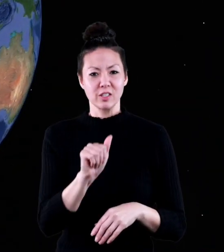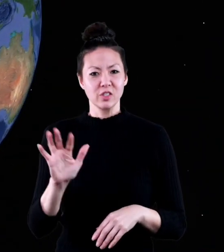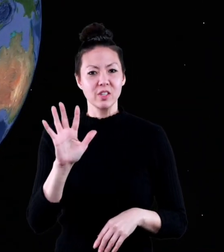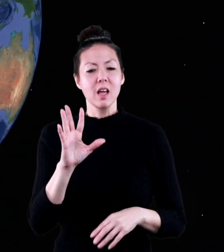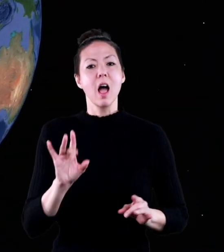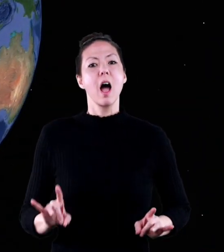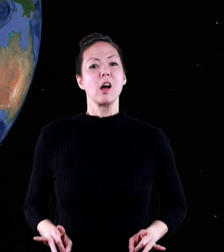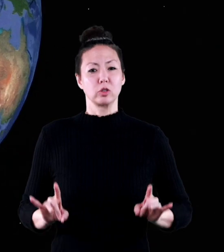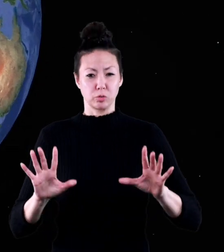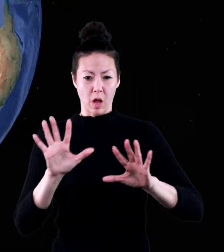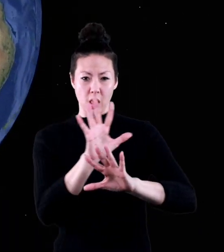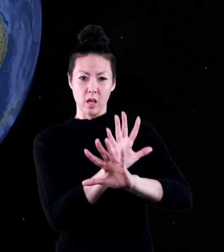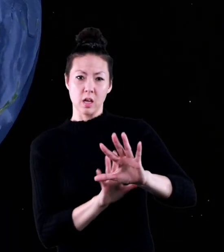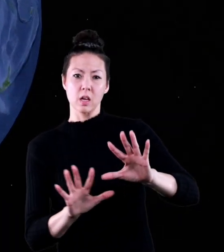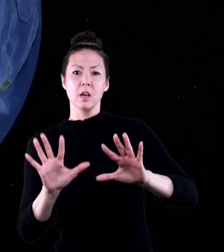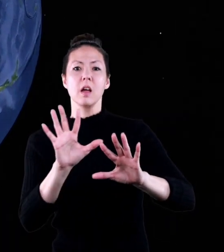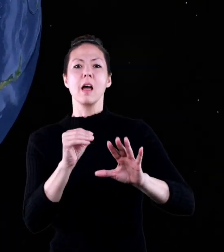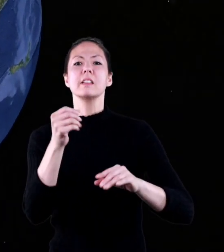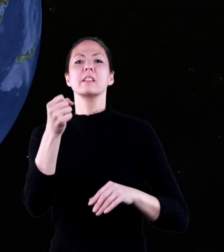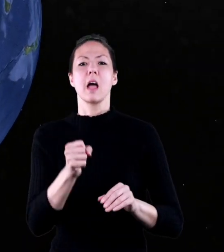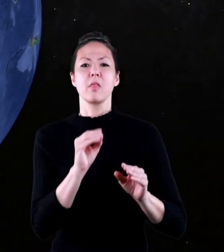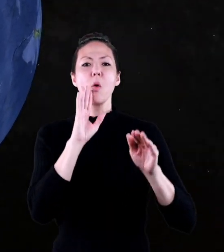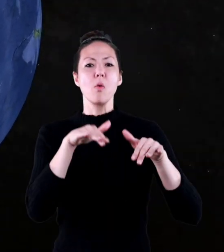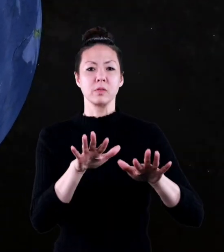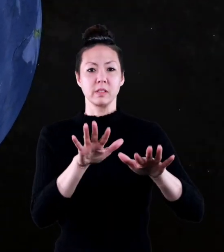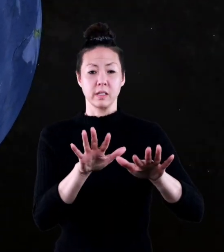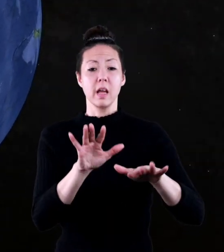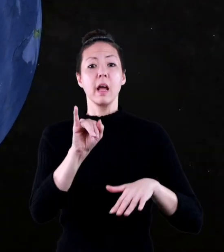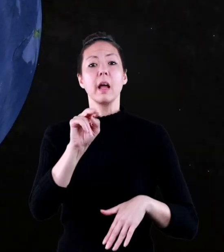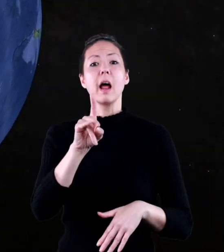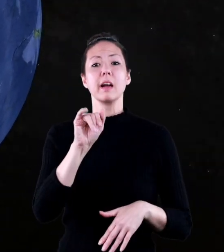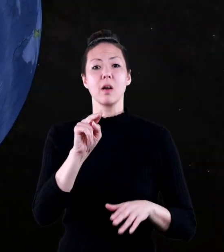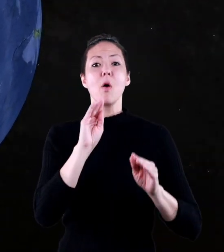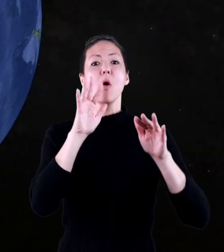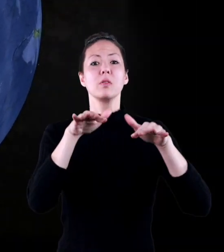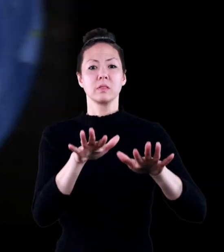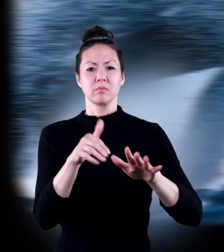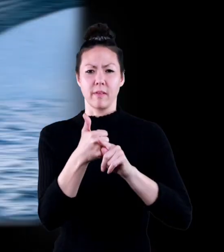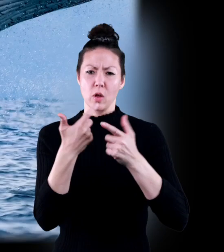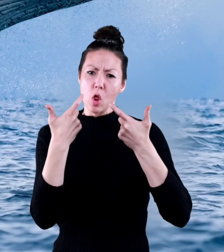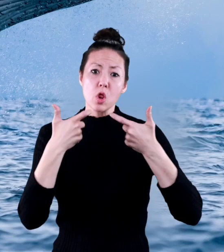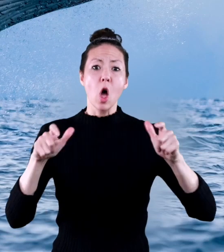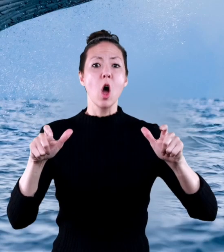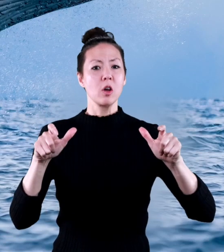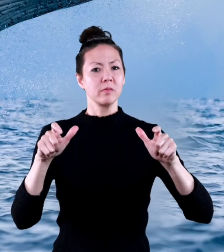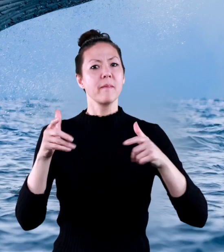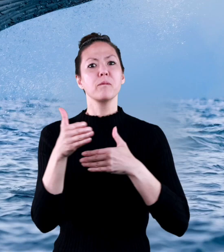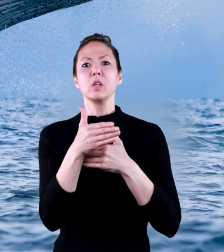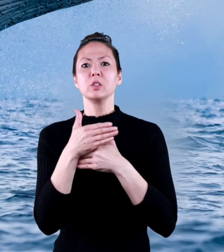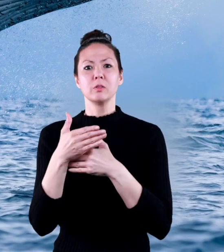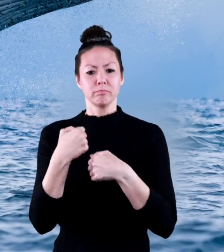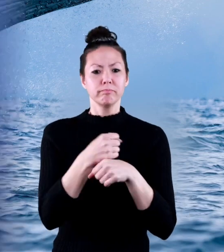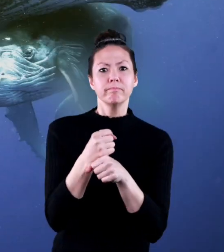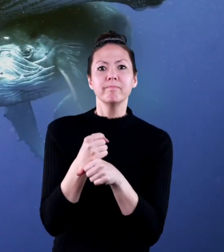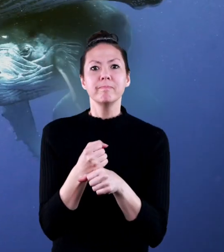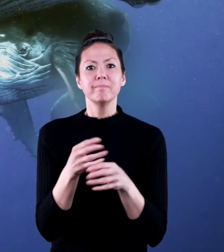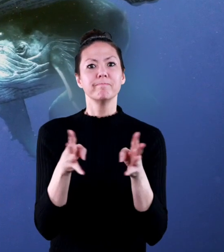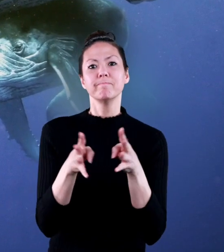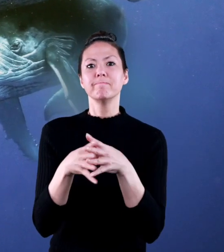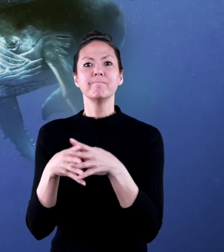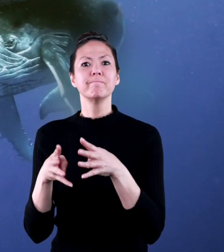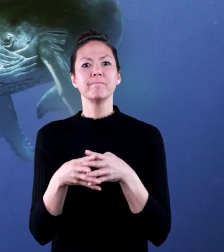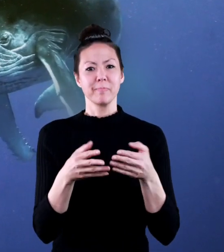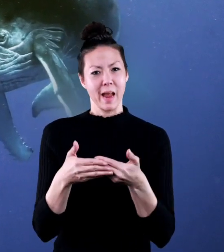Asia, Australia, and the Southern Ocean. The Indian Ocean is the largest breeding ground